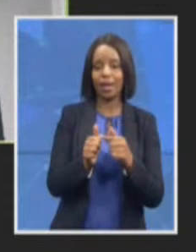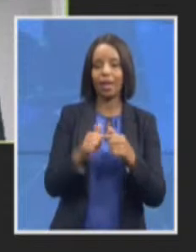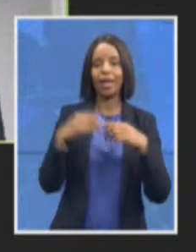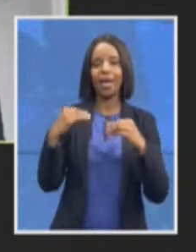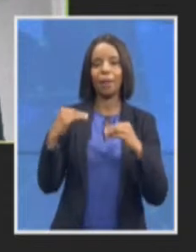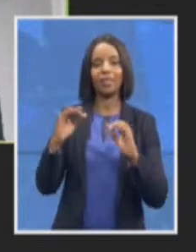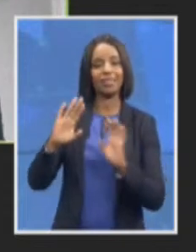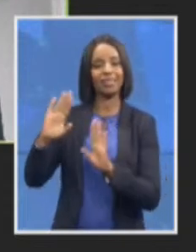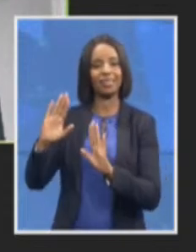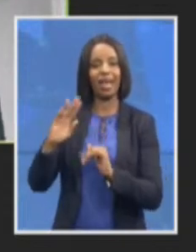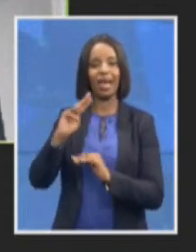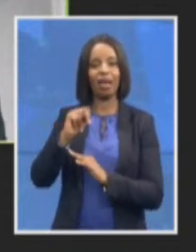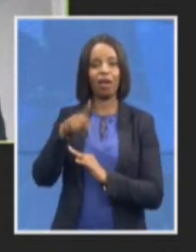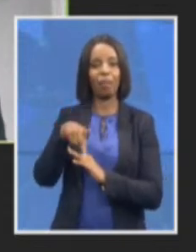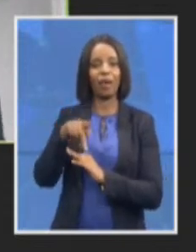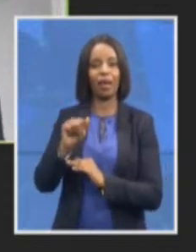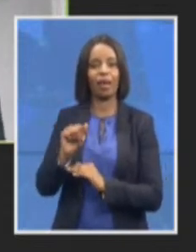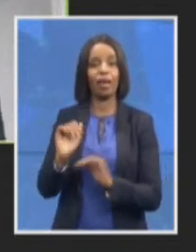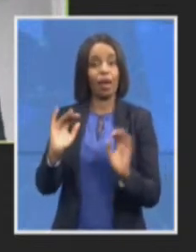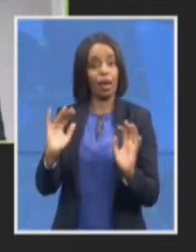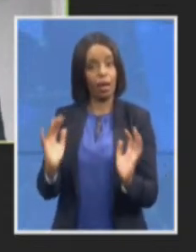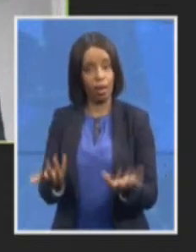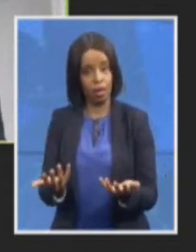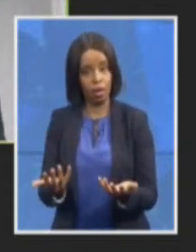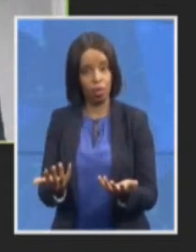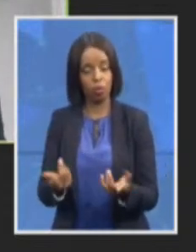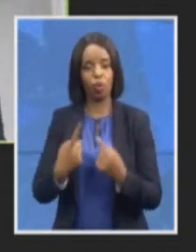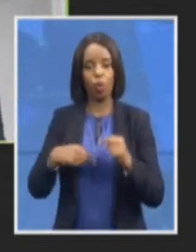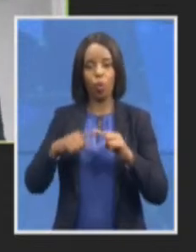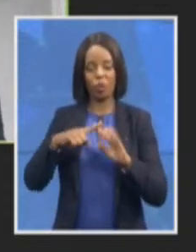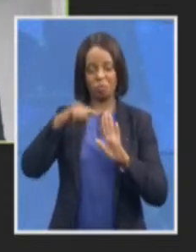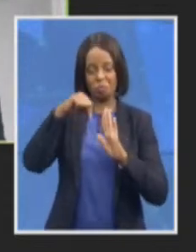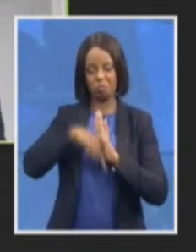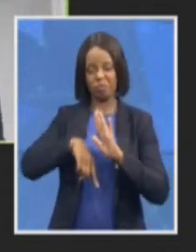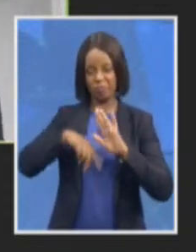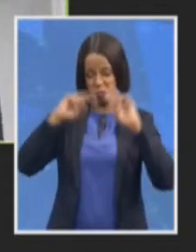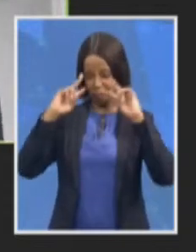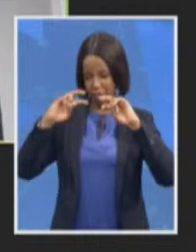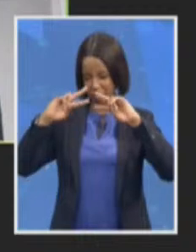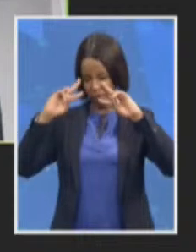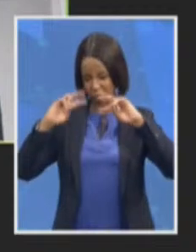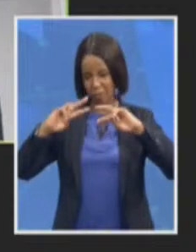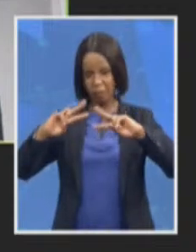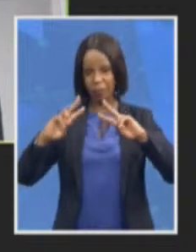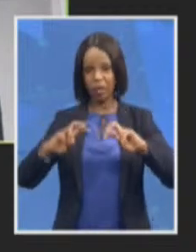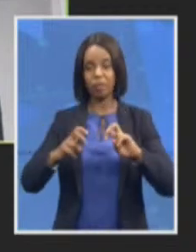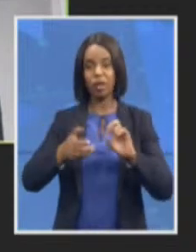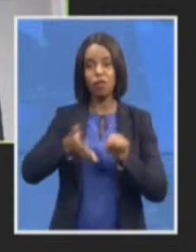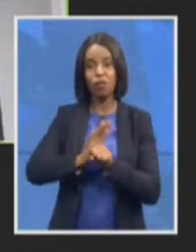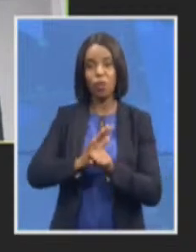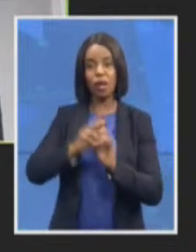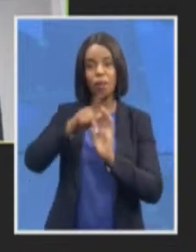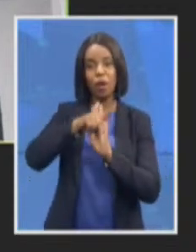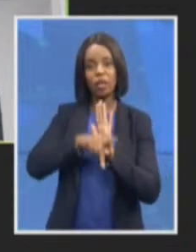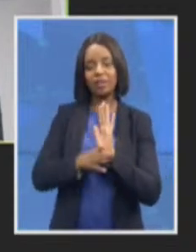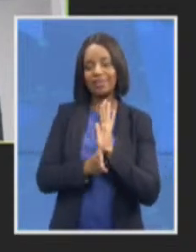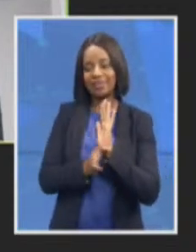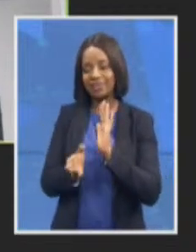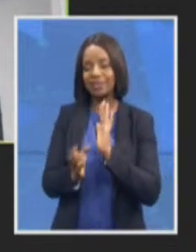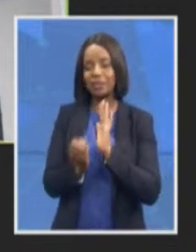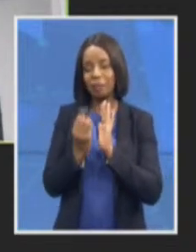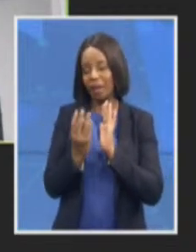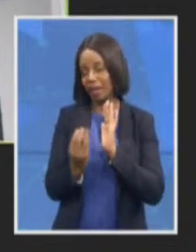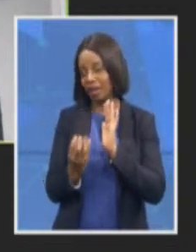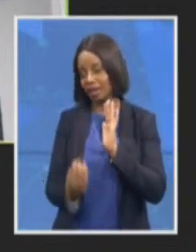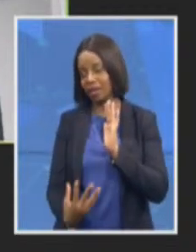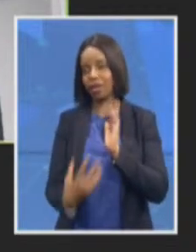reviewing a whole lot of policies etc. in order to make sure that we enhance efficiency as well as our response